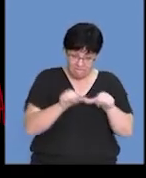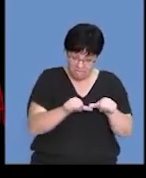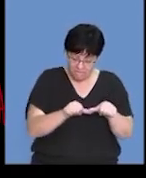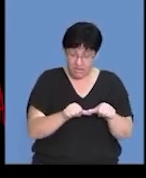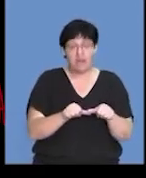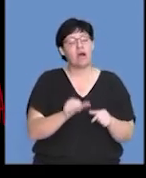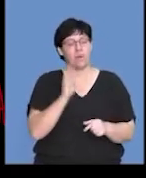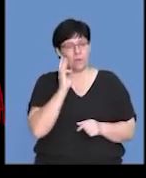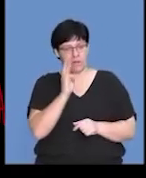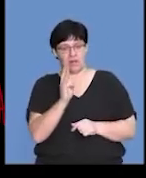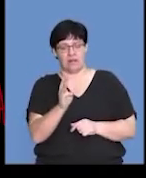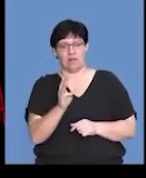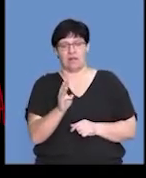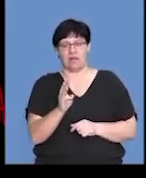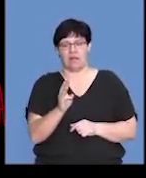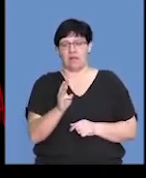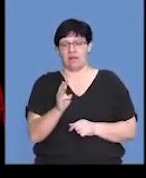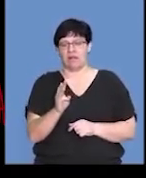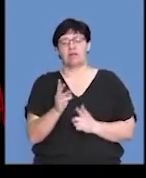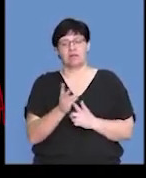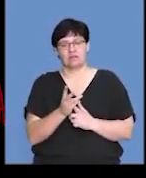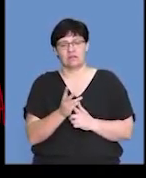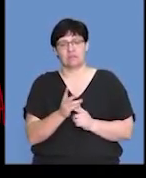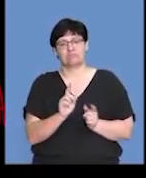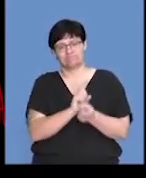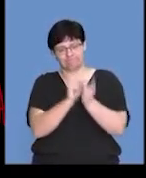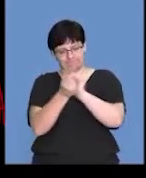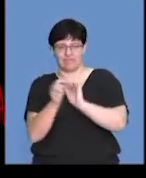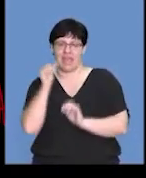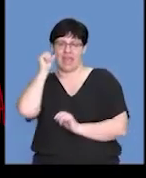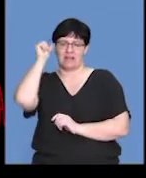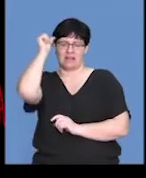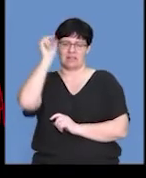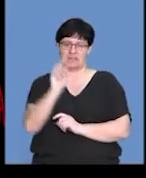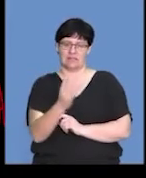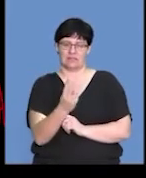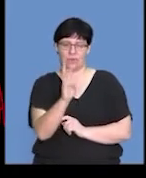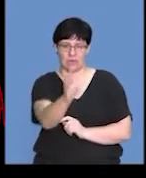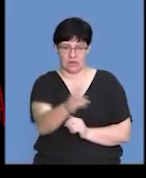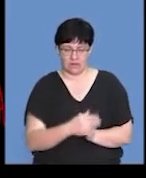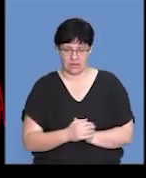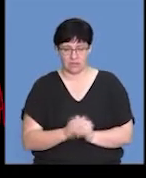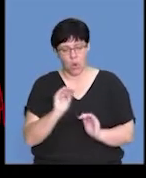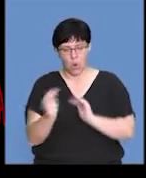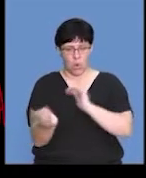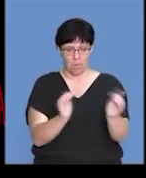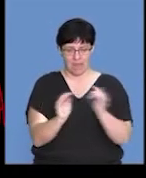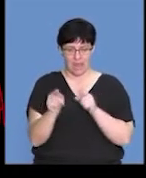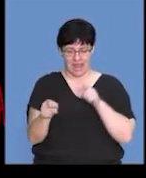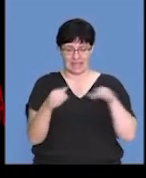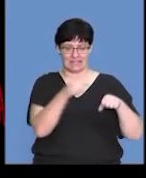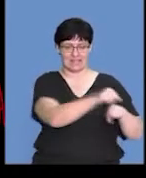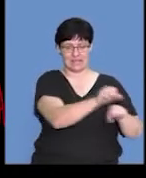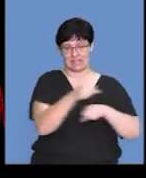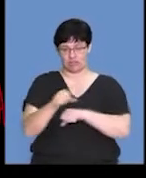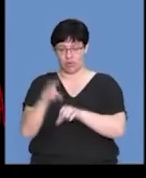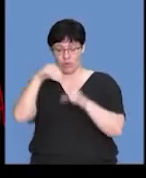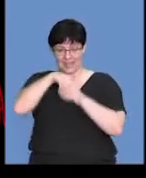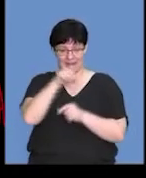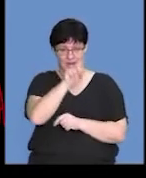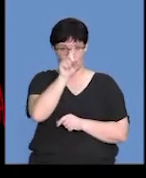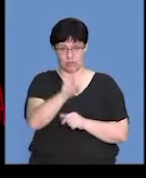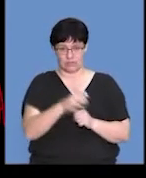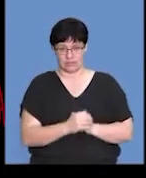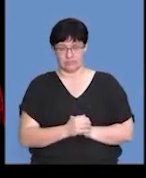will gradually survive to become adults. And so we're comparing these two strategies in this question.